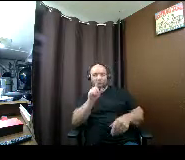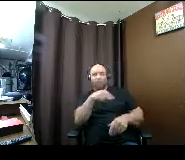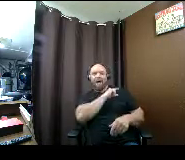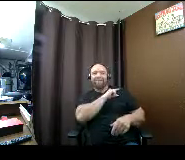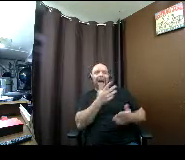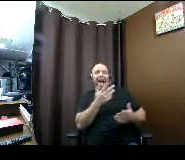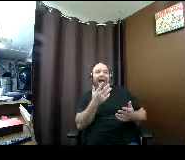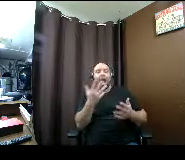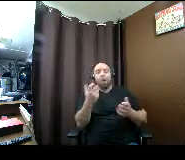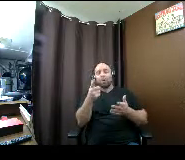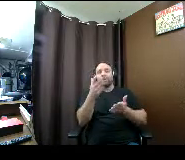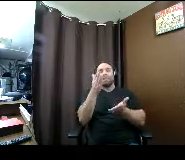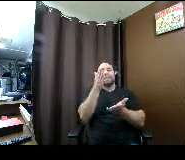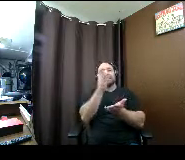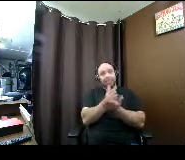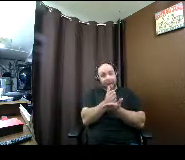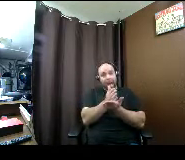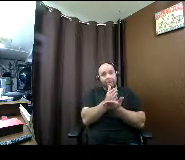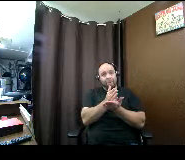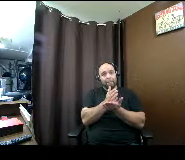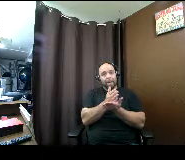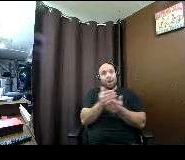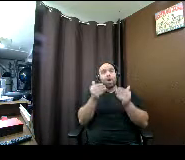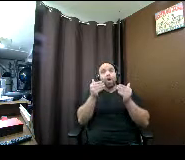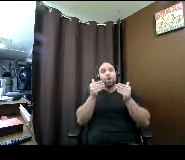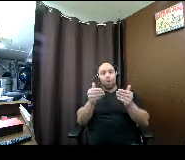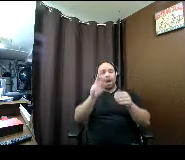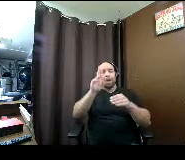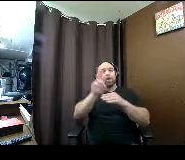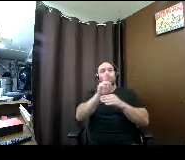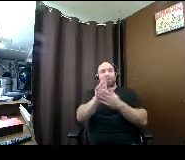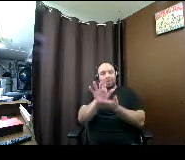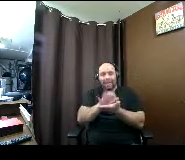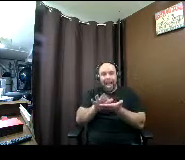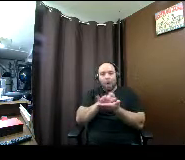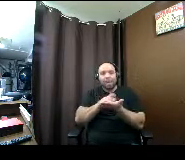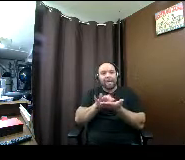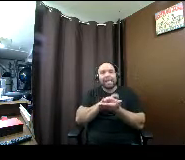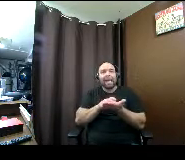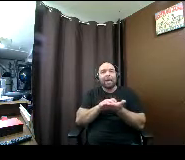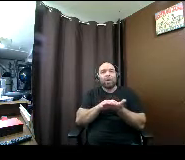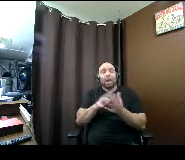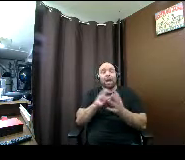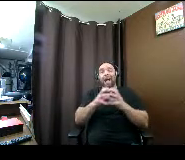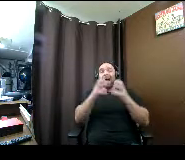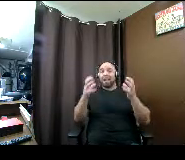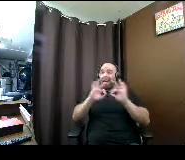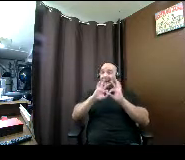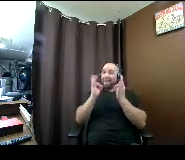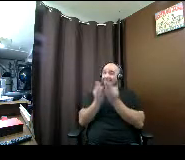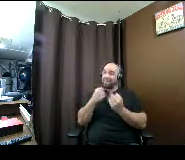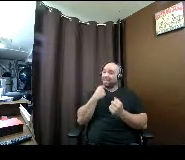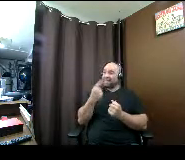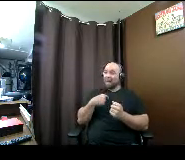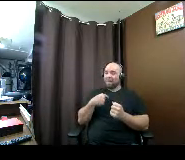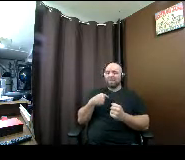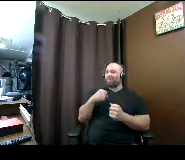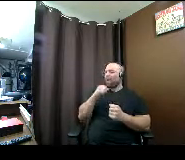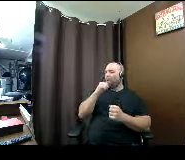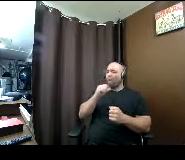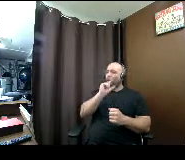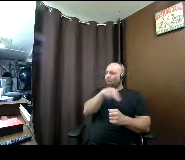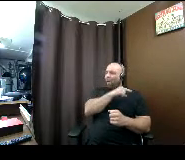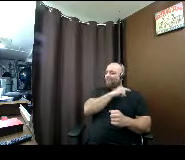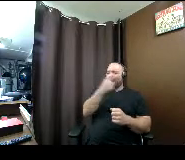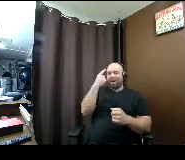and and and go ahead and use our calculator so a lot of families tell me i'm not going to qualify for financial aid and in fact